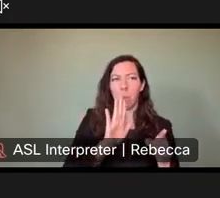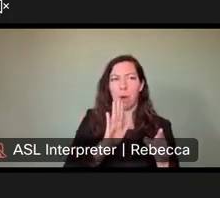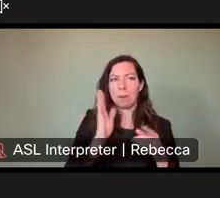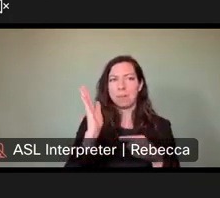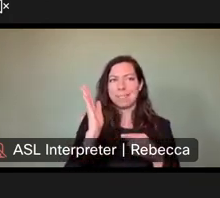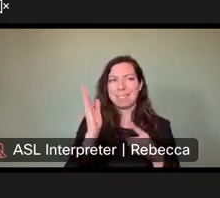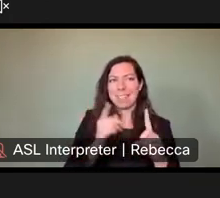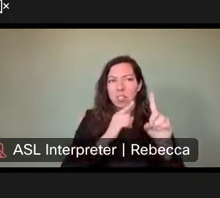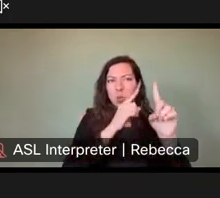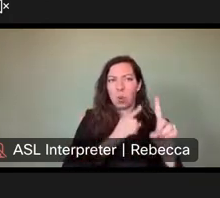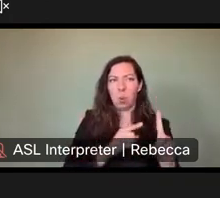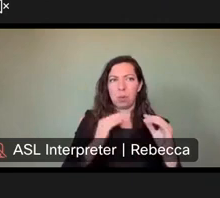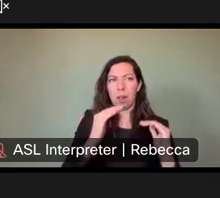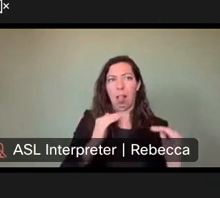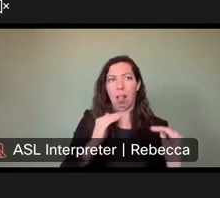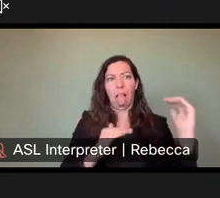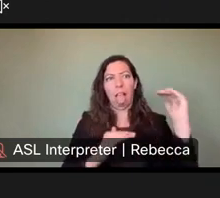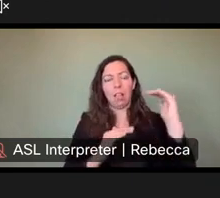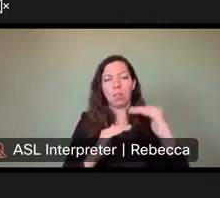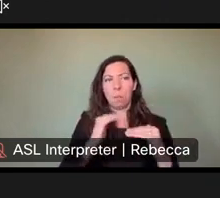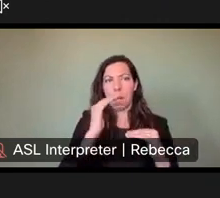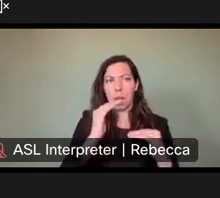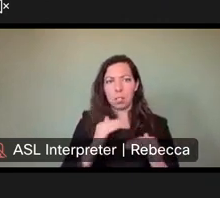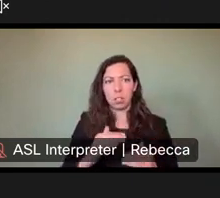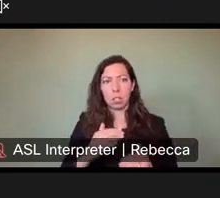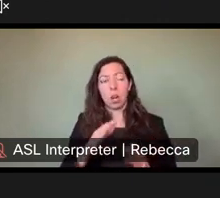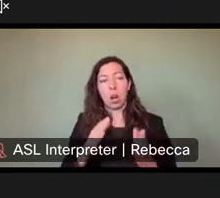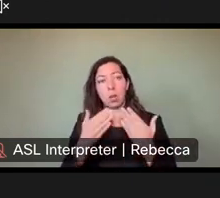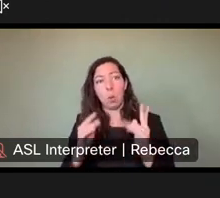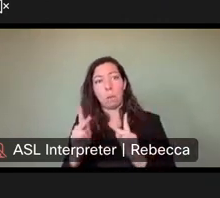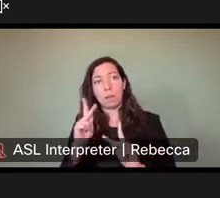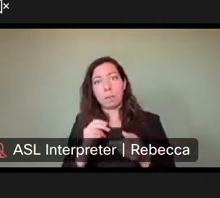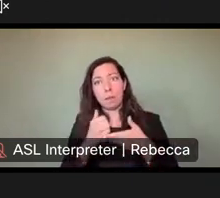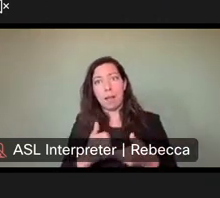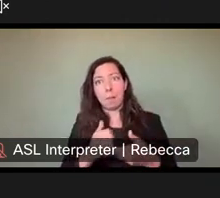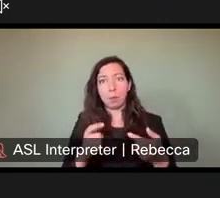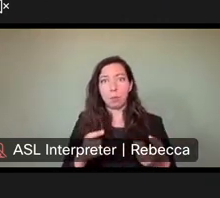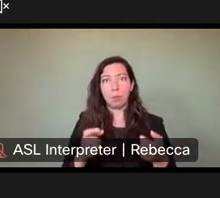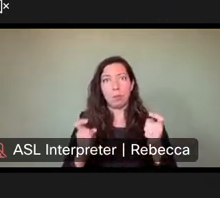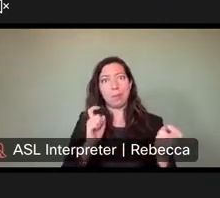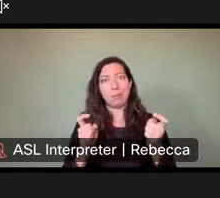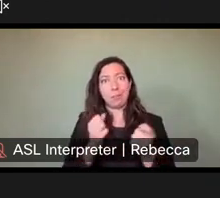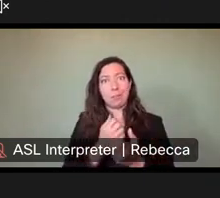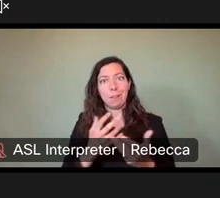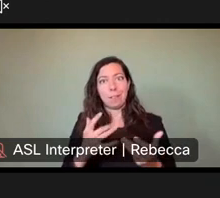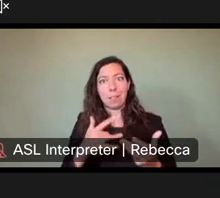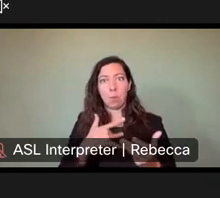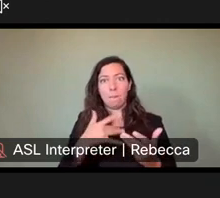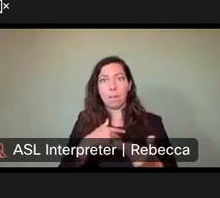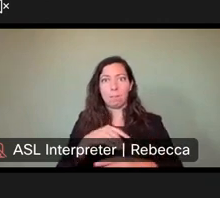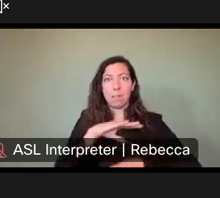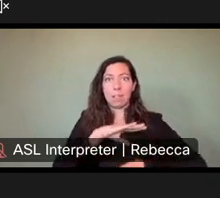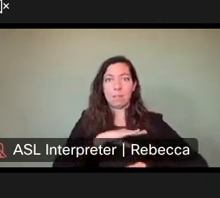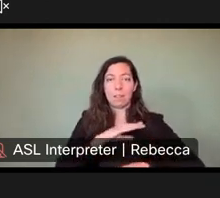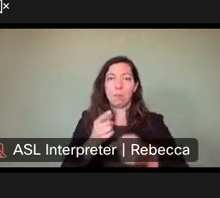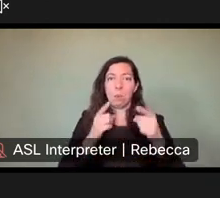And are you open to people helping you adjust your goals to better meet where people are and where the market is? Because right now